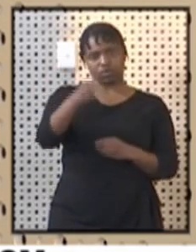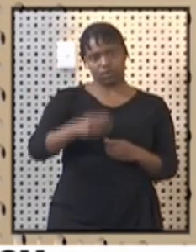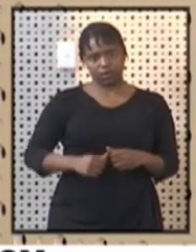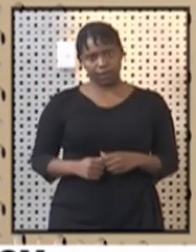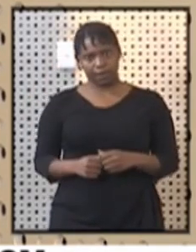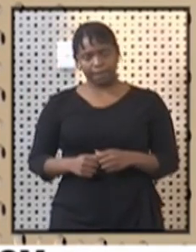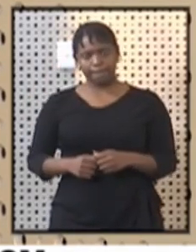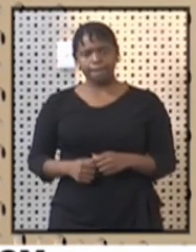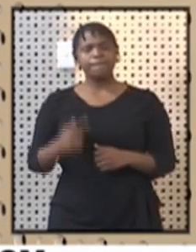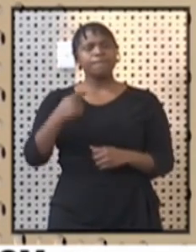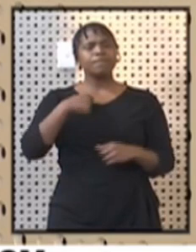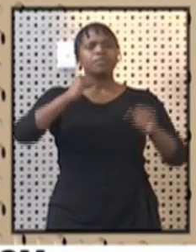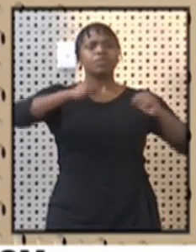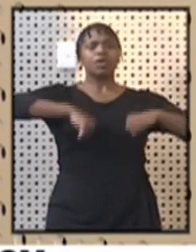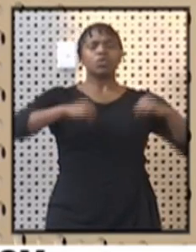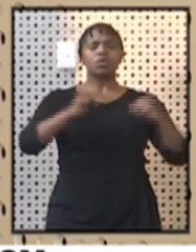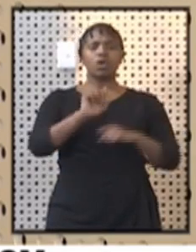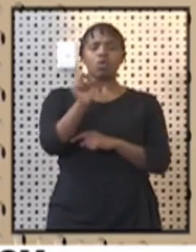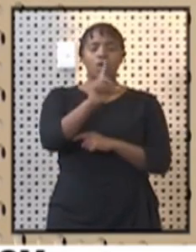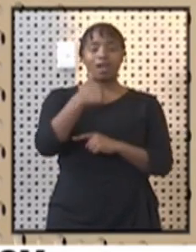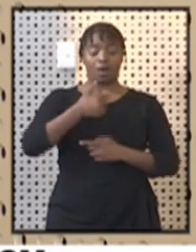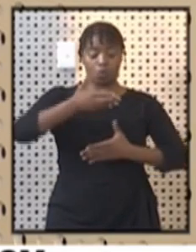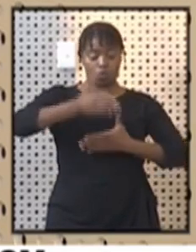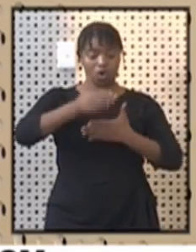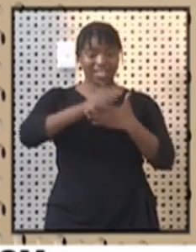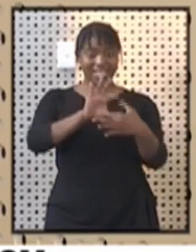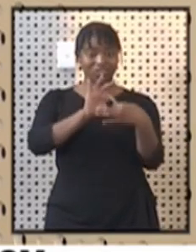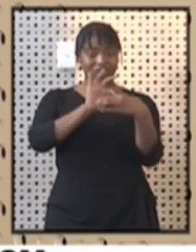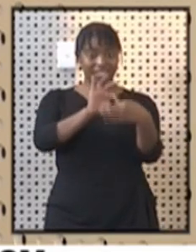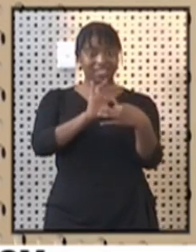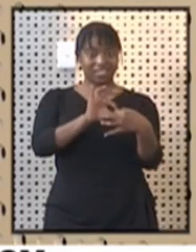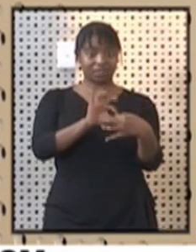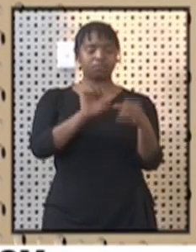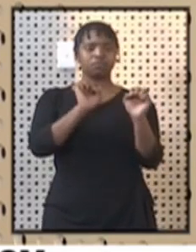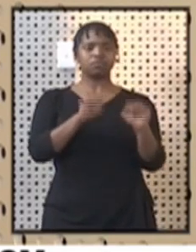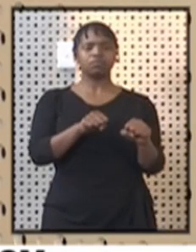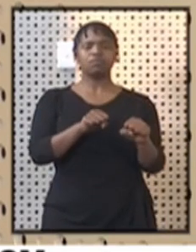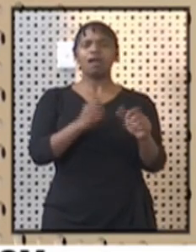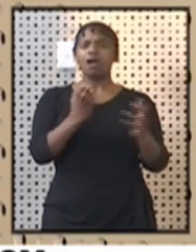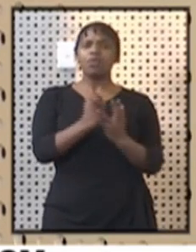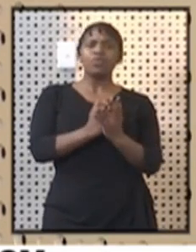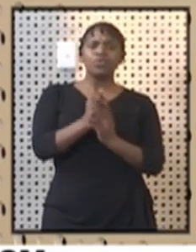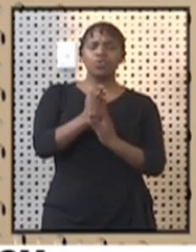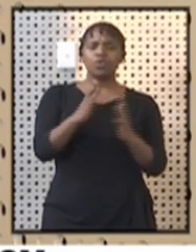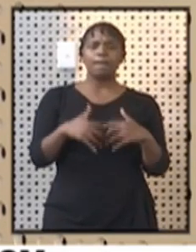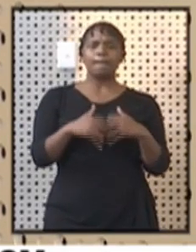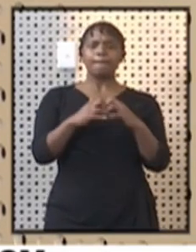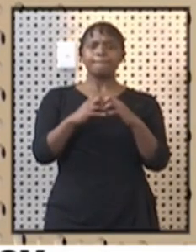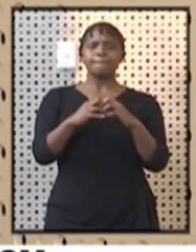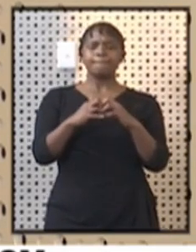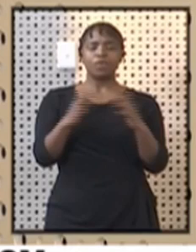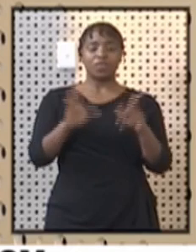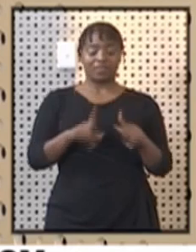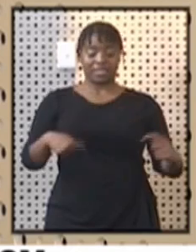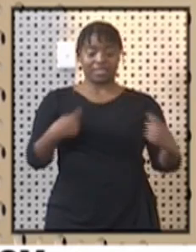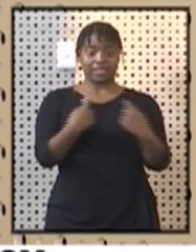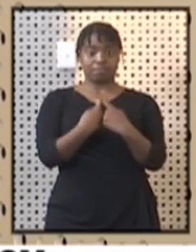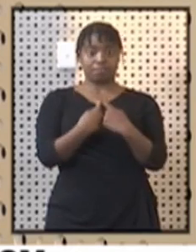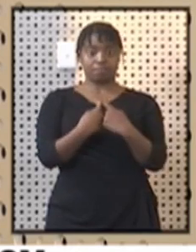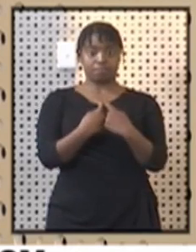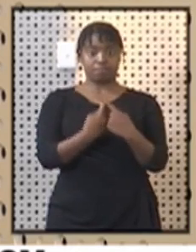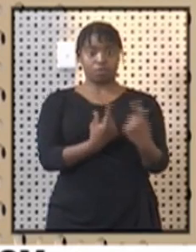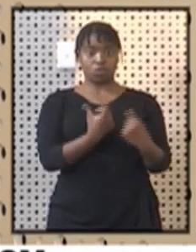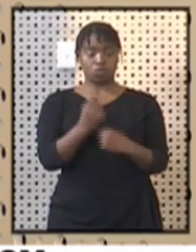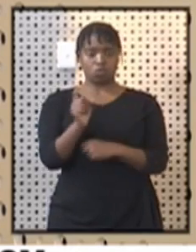We have also agreed to formalize our working relationship with the sector player through a formation of a test team that brings together a